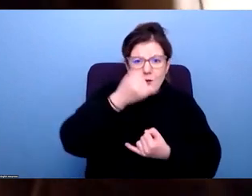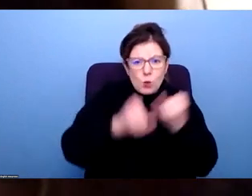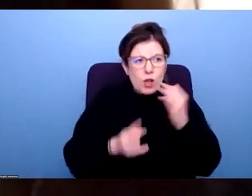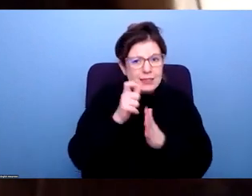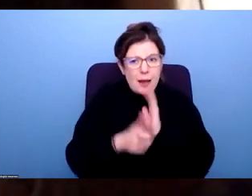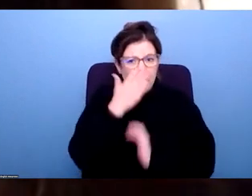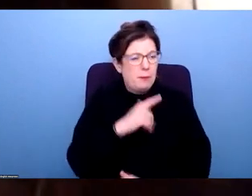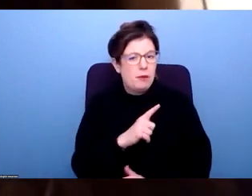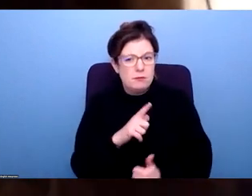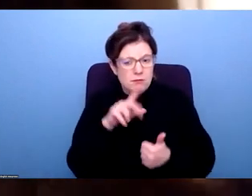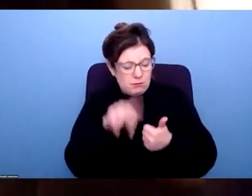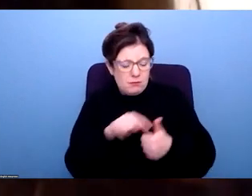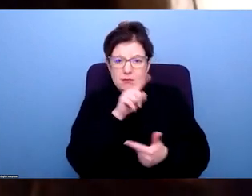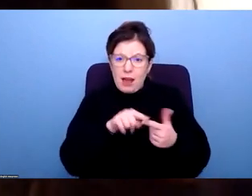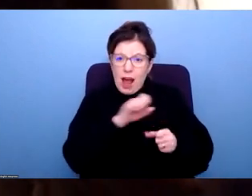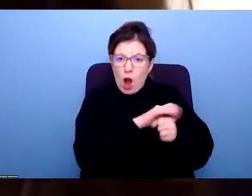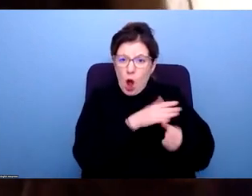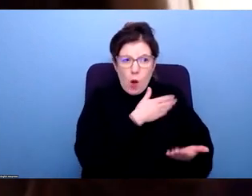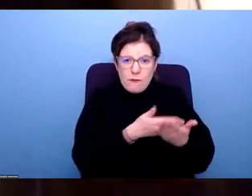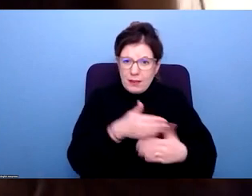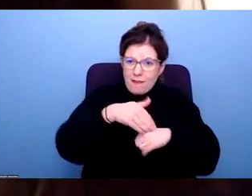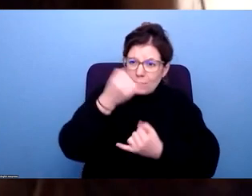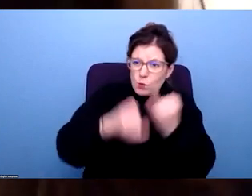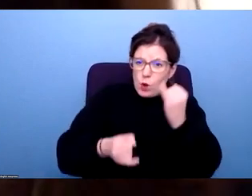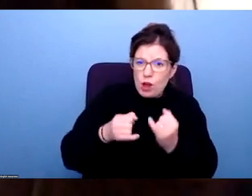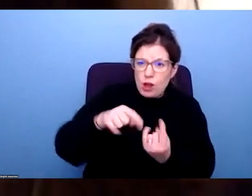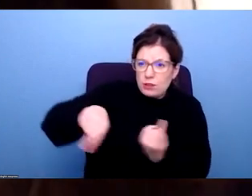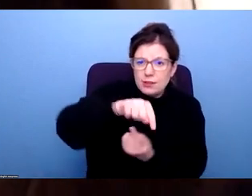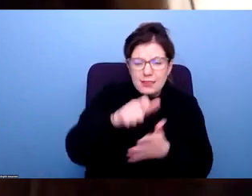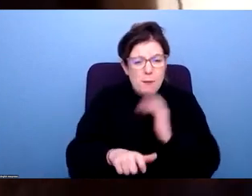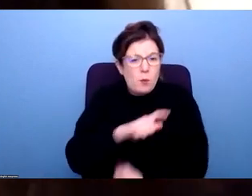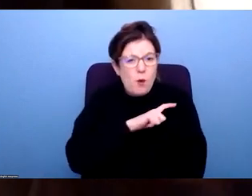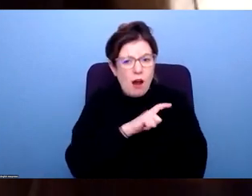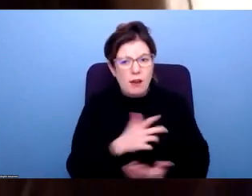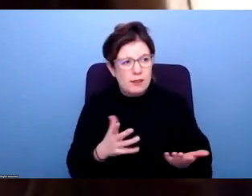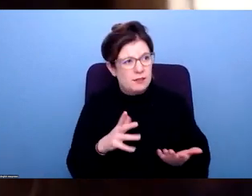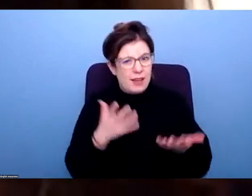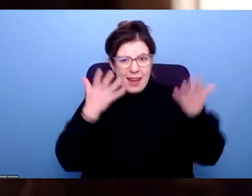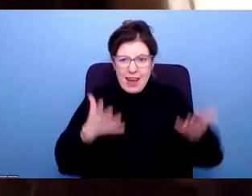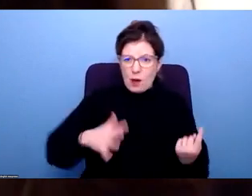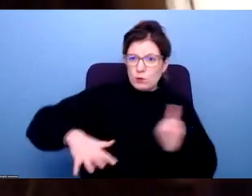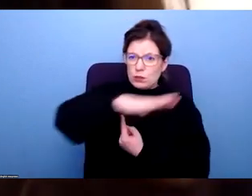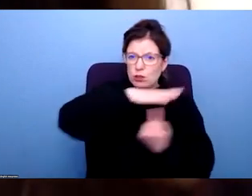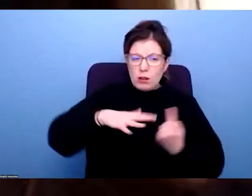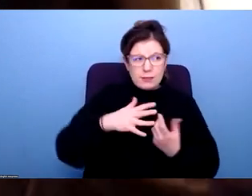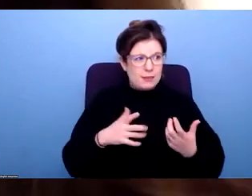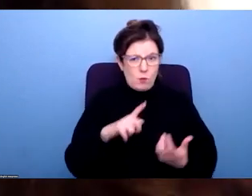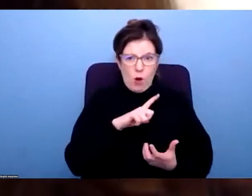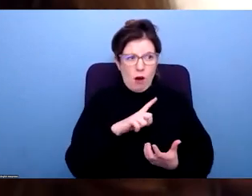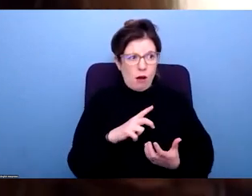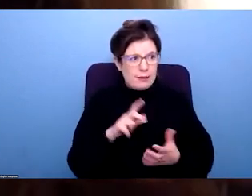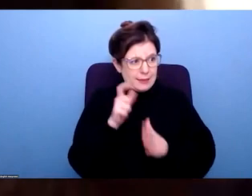impacted by the pandemic? Why do we live in a society where disabled people are still held back in every single area of life?